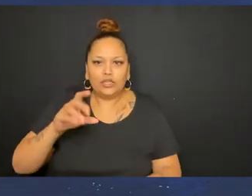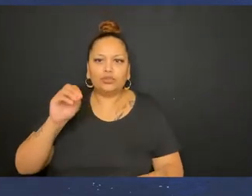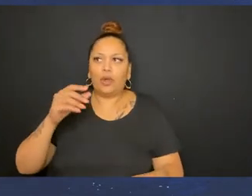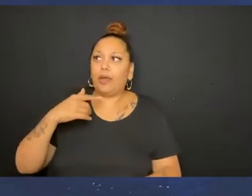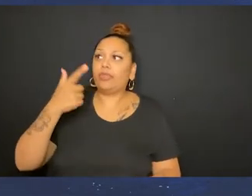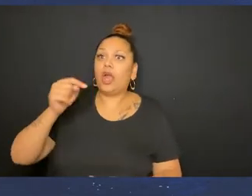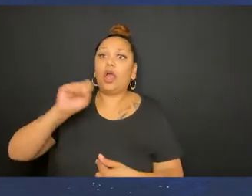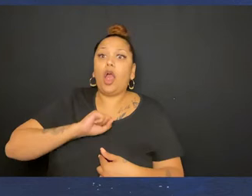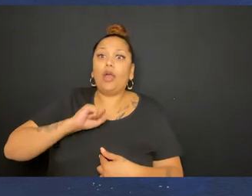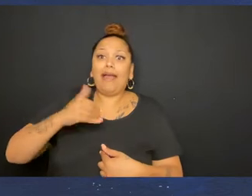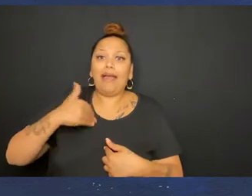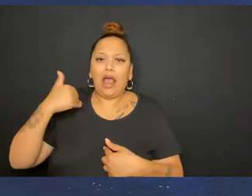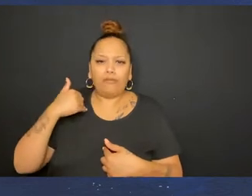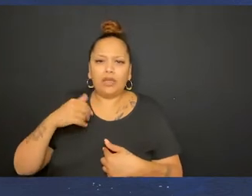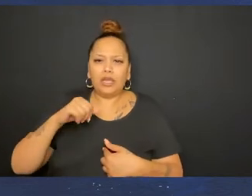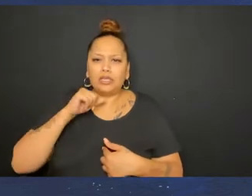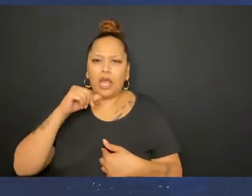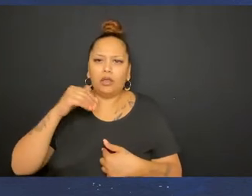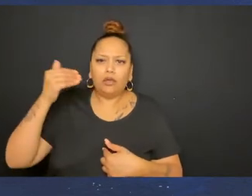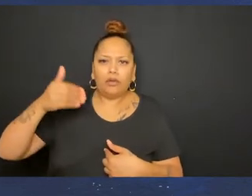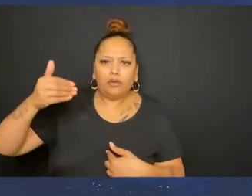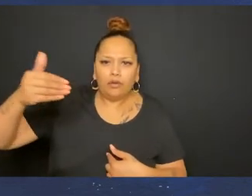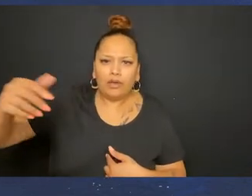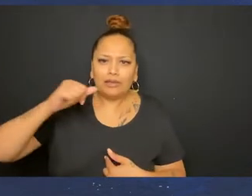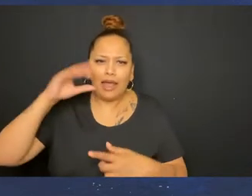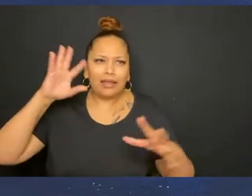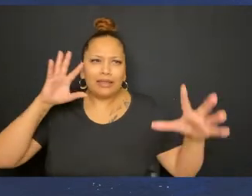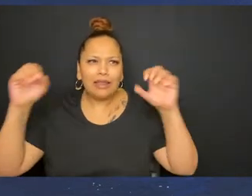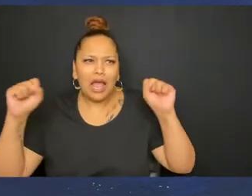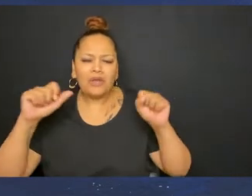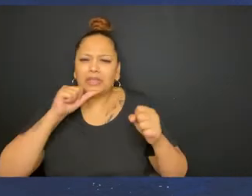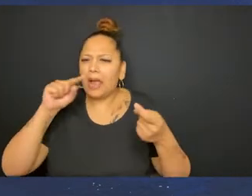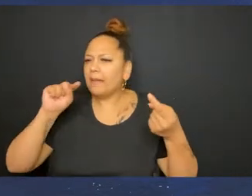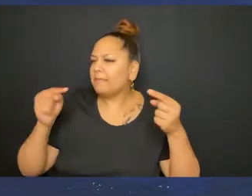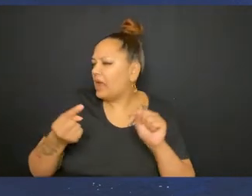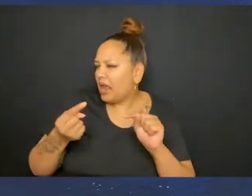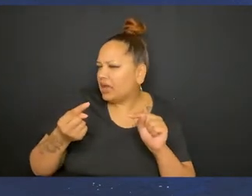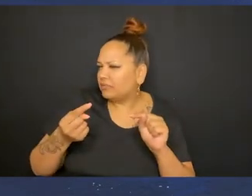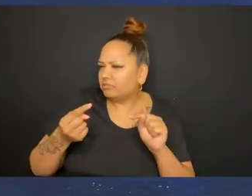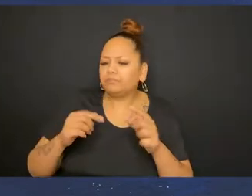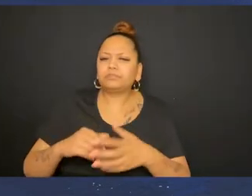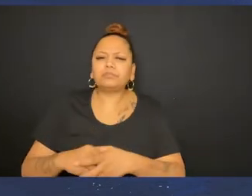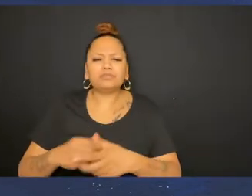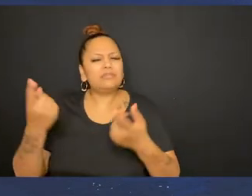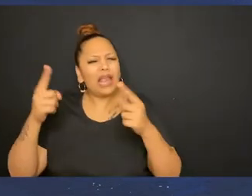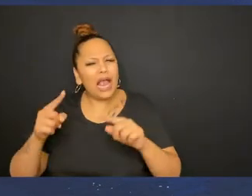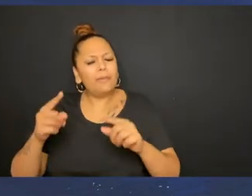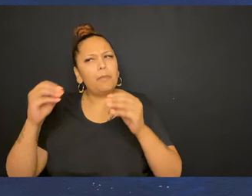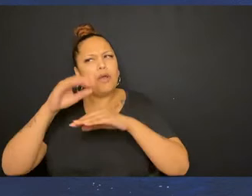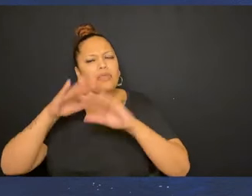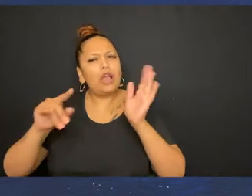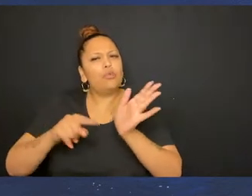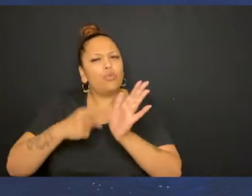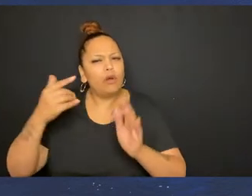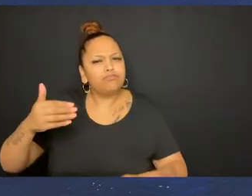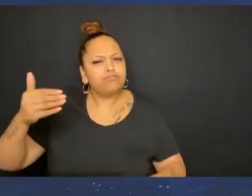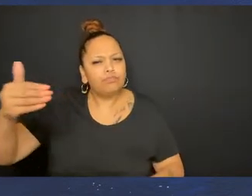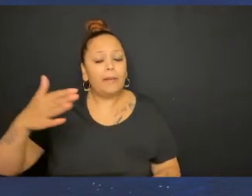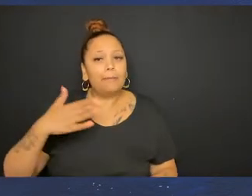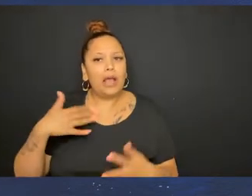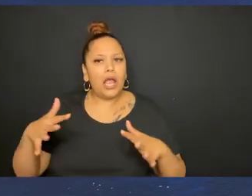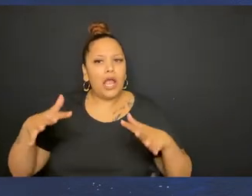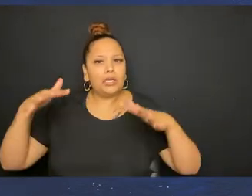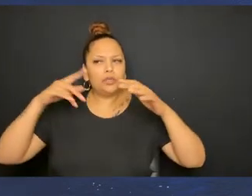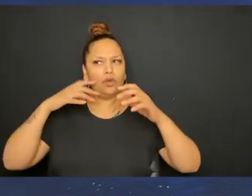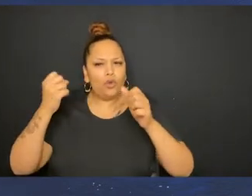pick up medicine that I need So the cough that I have Isn't as persistent Isn't as loud Isn't as painful to me And it happened